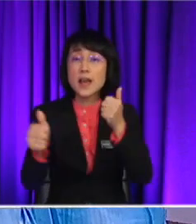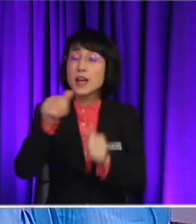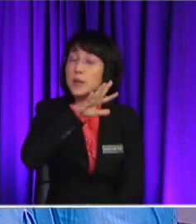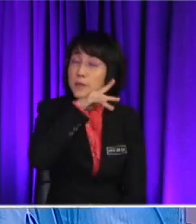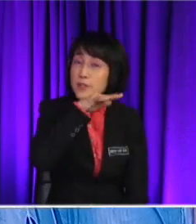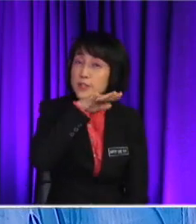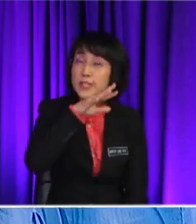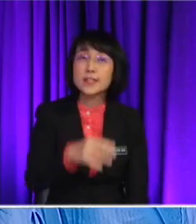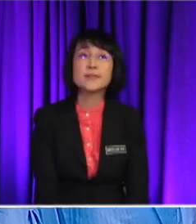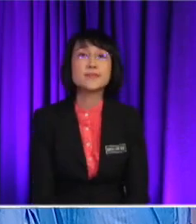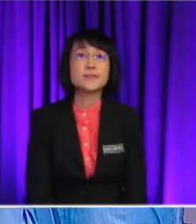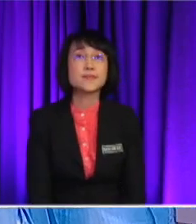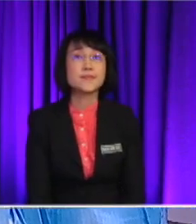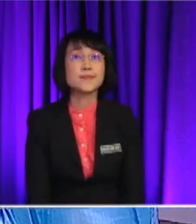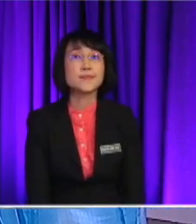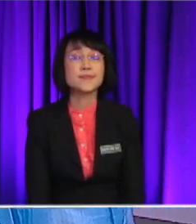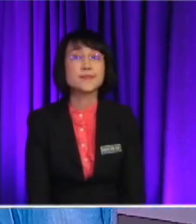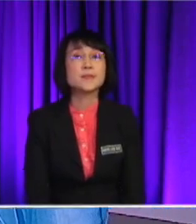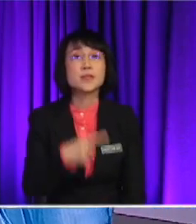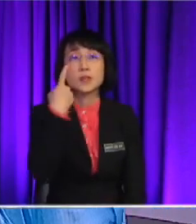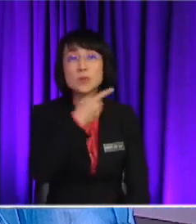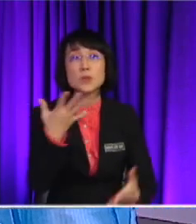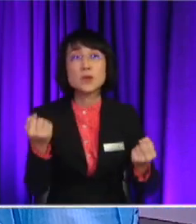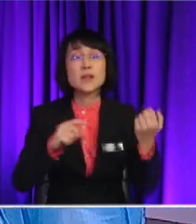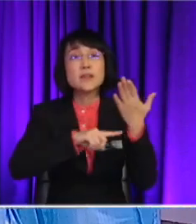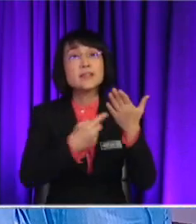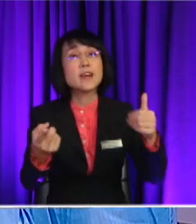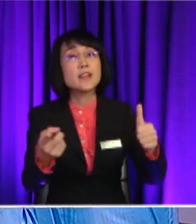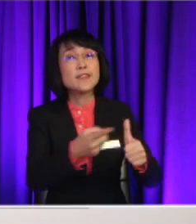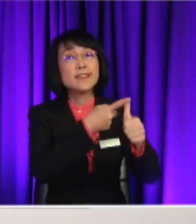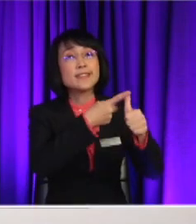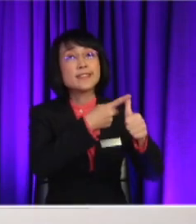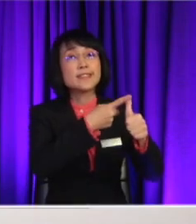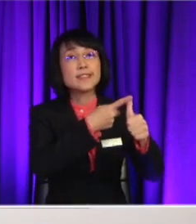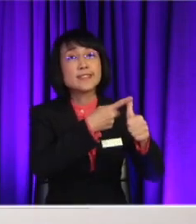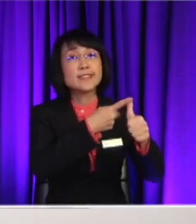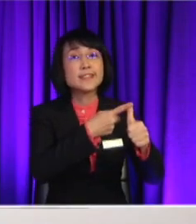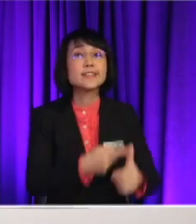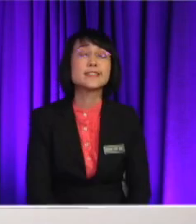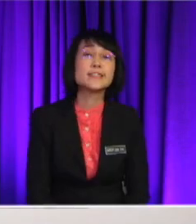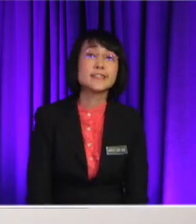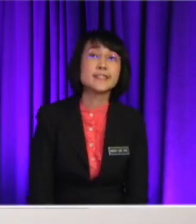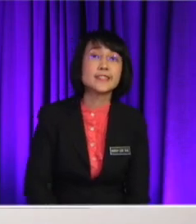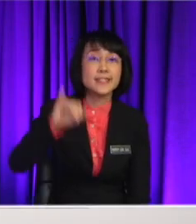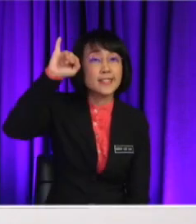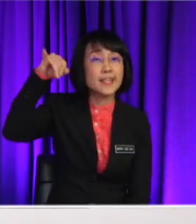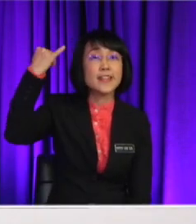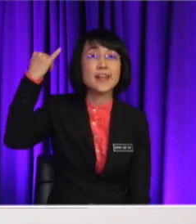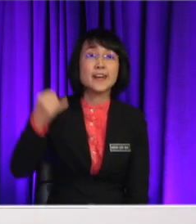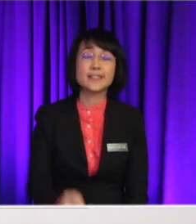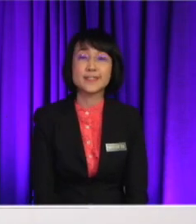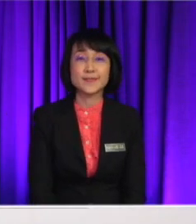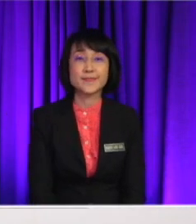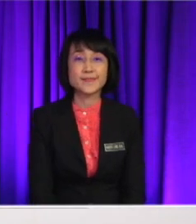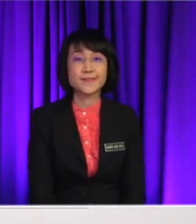listen to them, yeah? So, who would like to start first on this? Anyone? Okay, Jian Hong, yes. It's